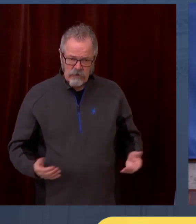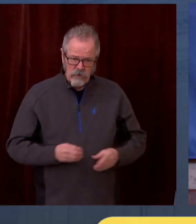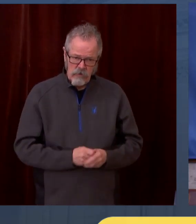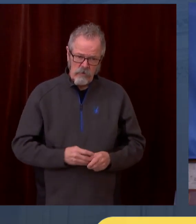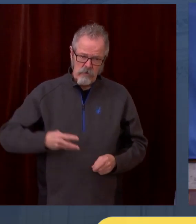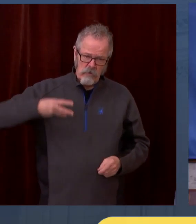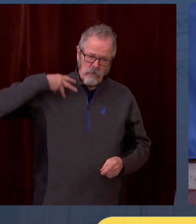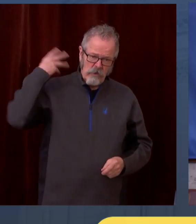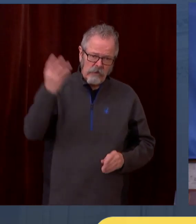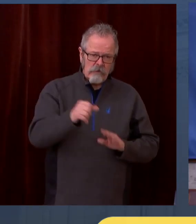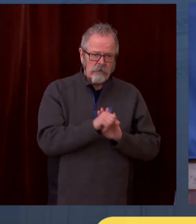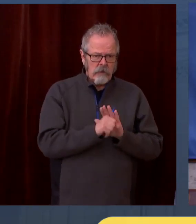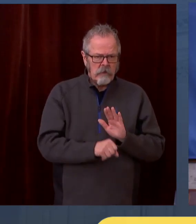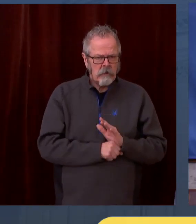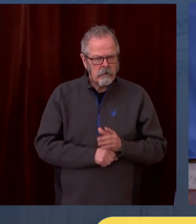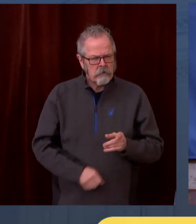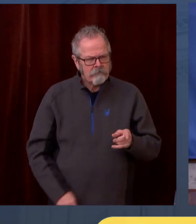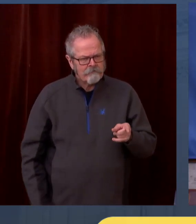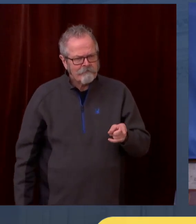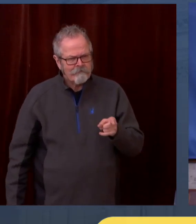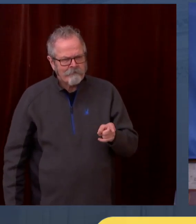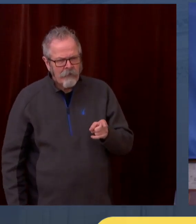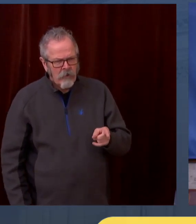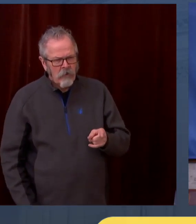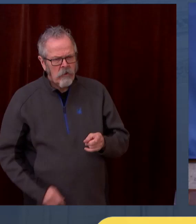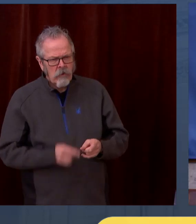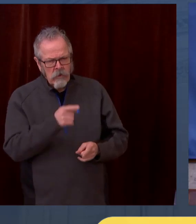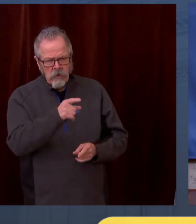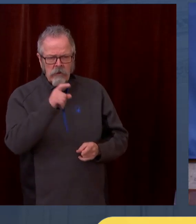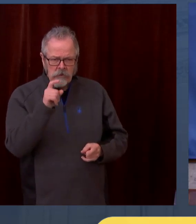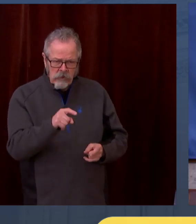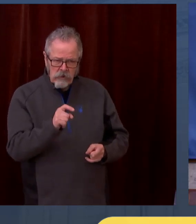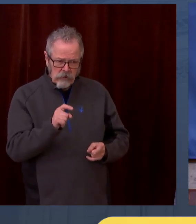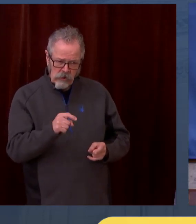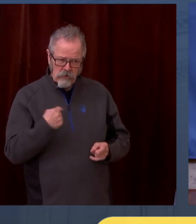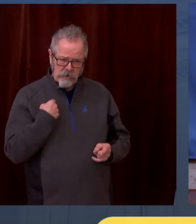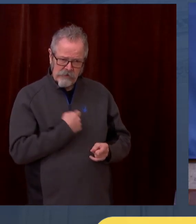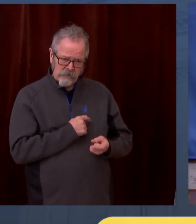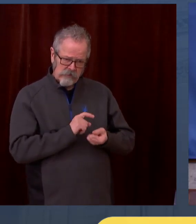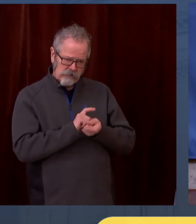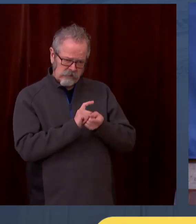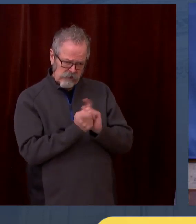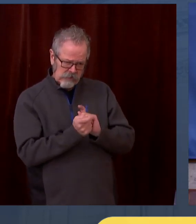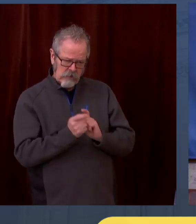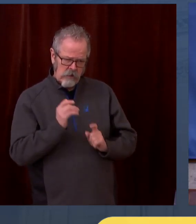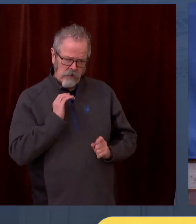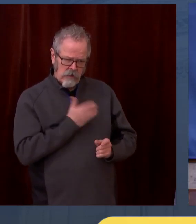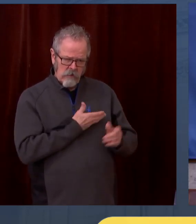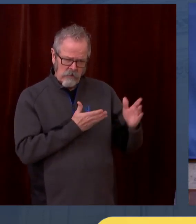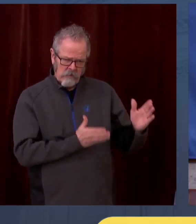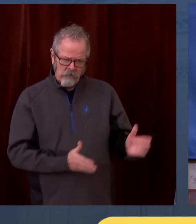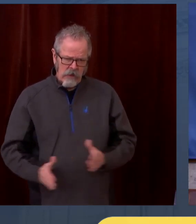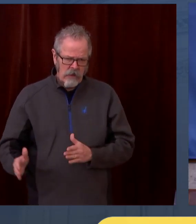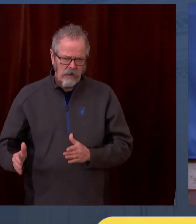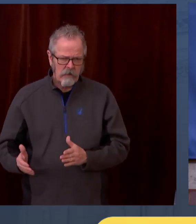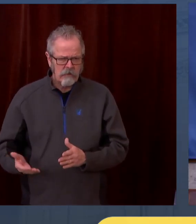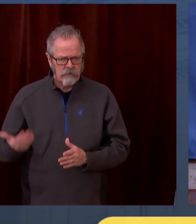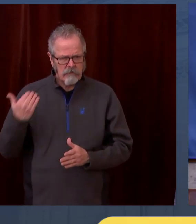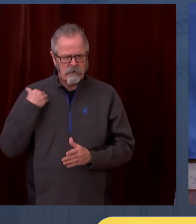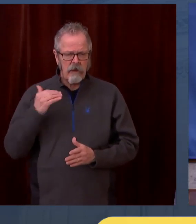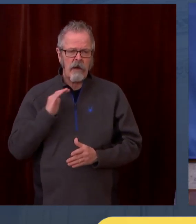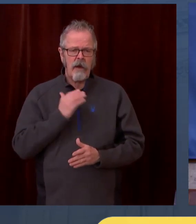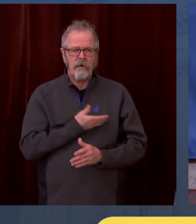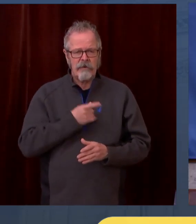the risk of death to that population? I don't see a reason to second guess that decision. We had a looming